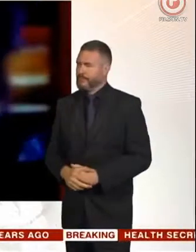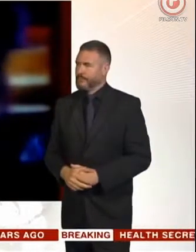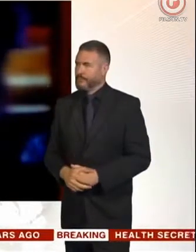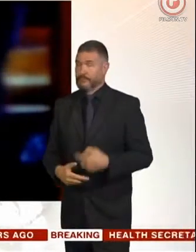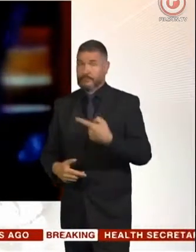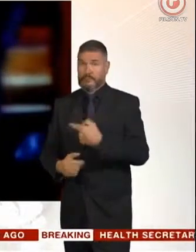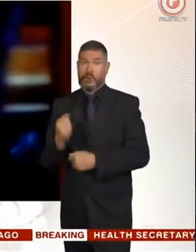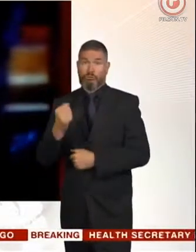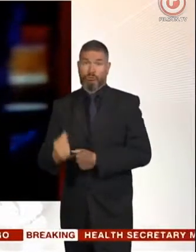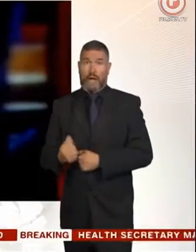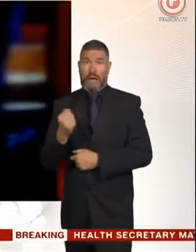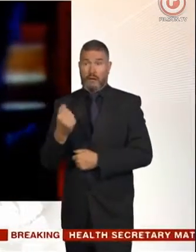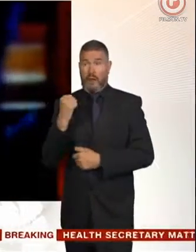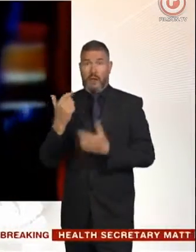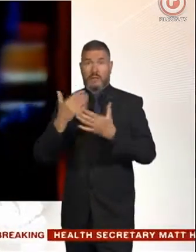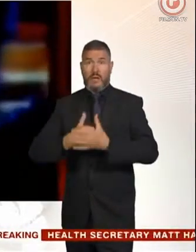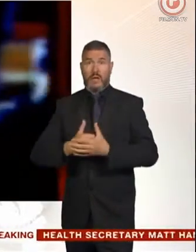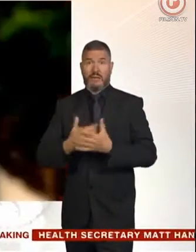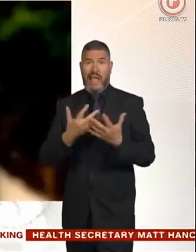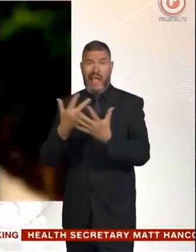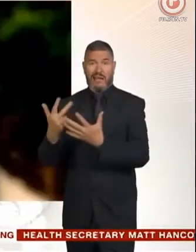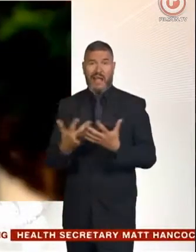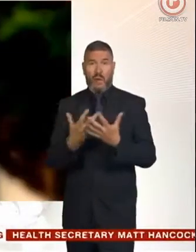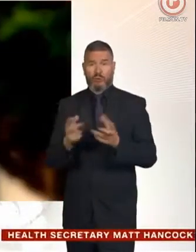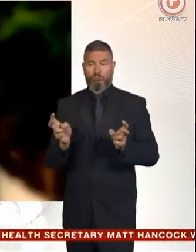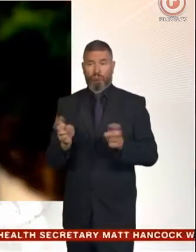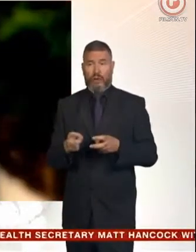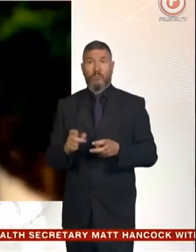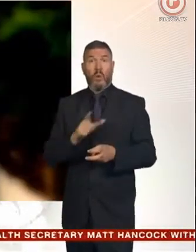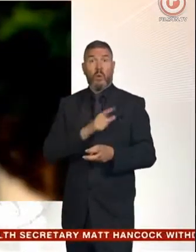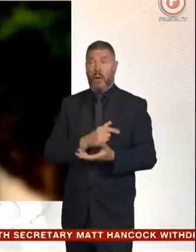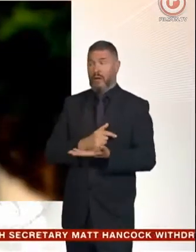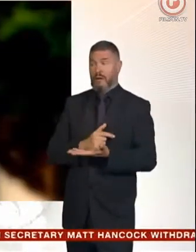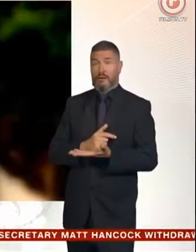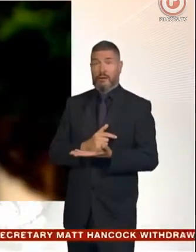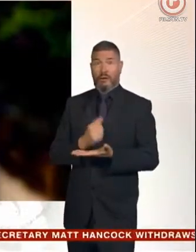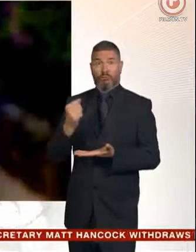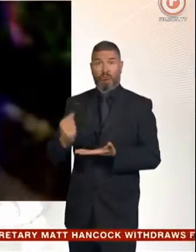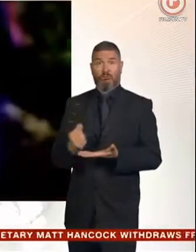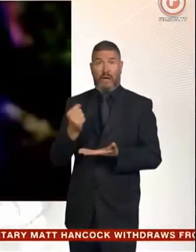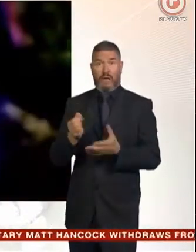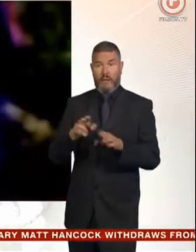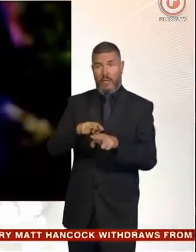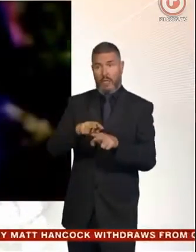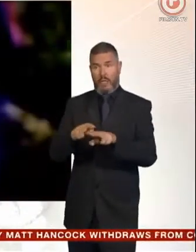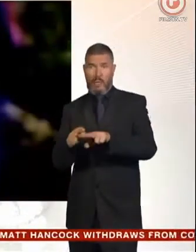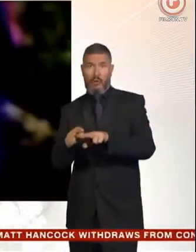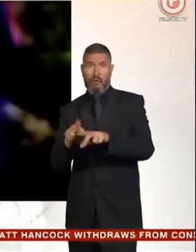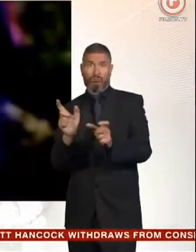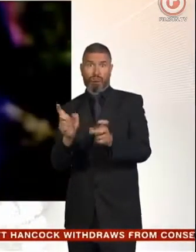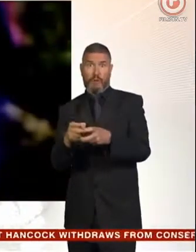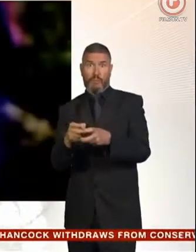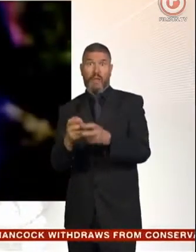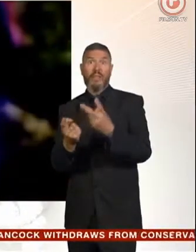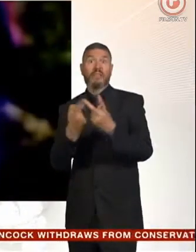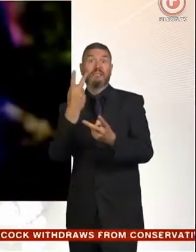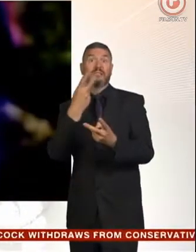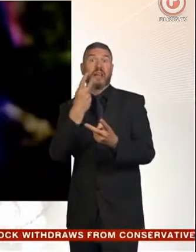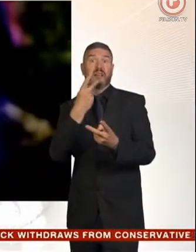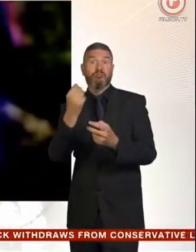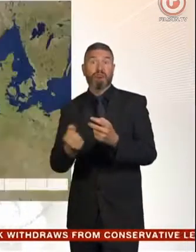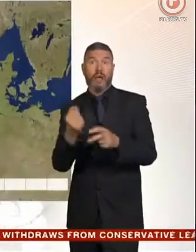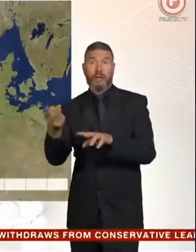Rail passengers had to be rescued near Corby last night after first one, and then a second train became trapped by flooding and a